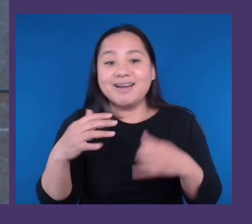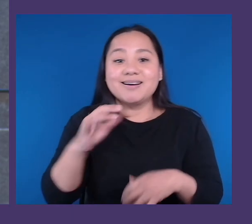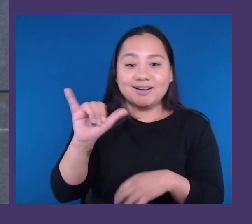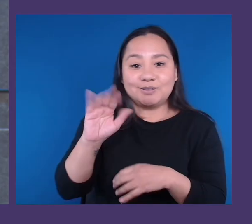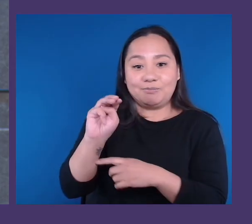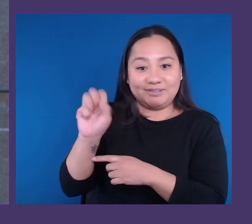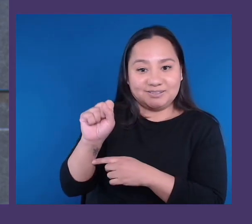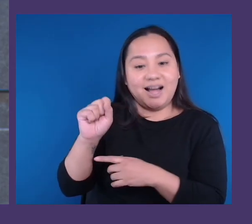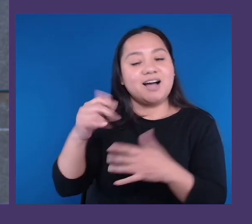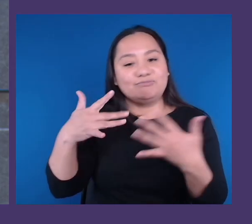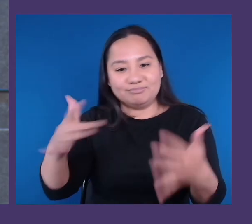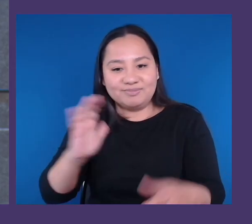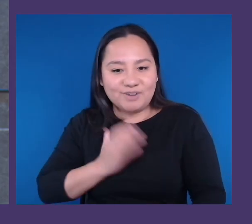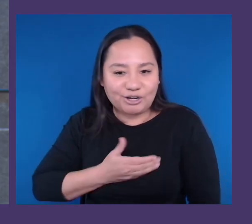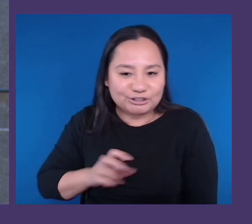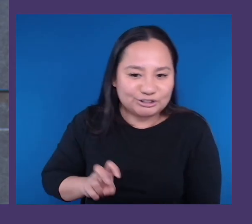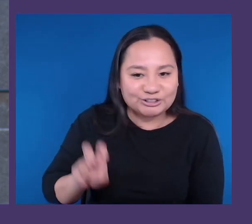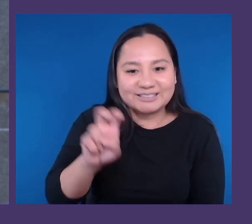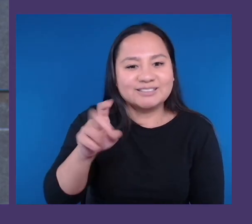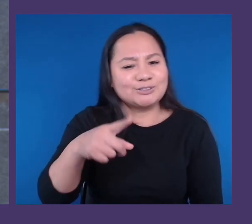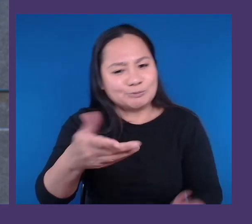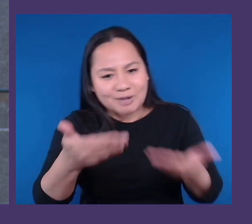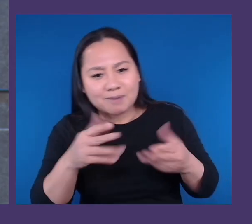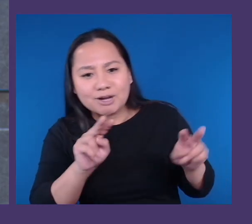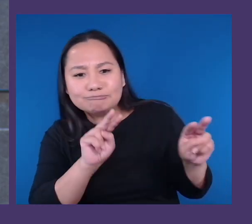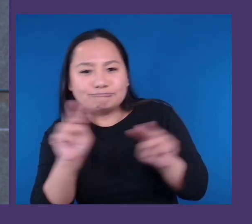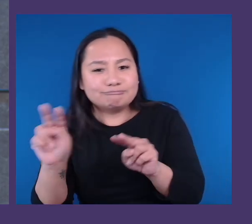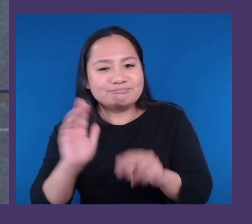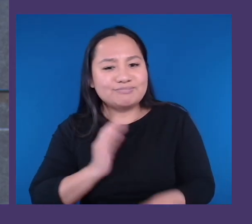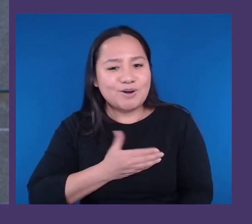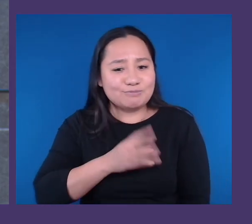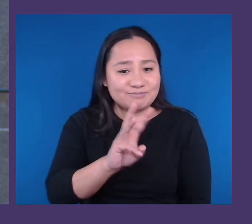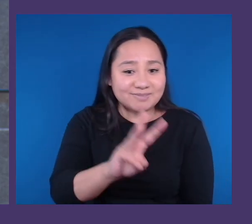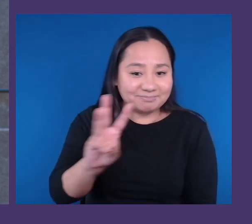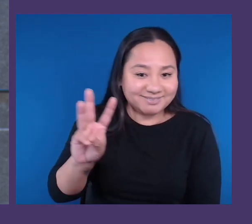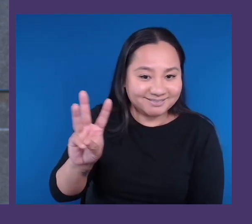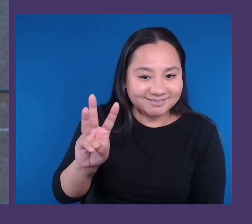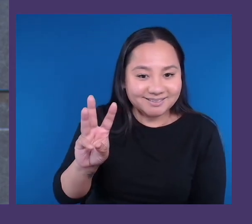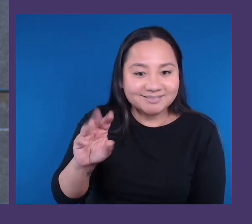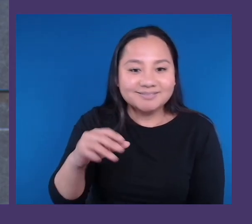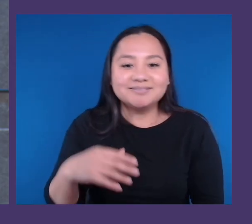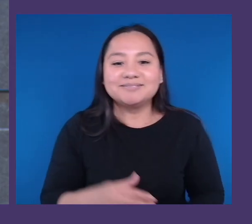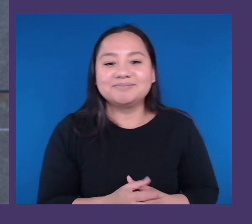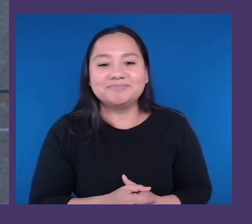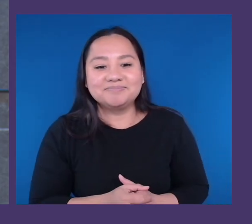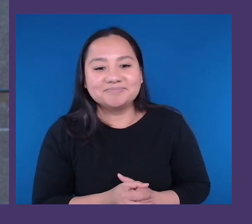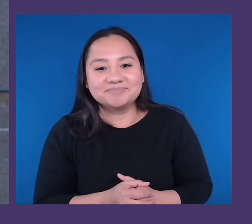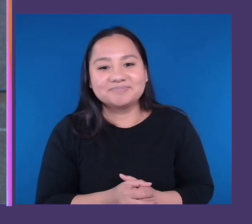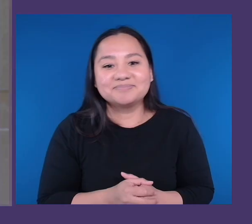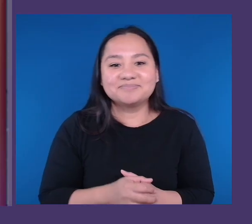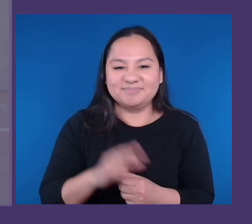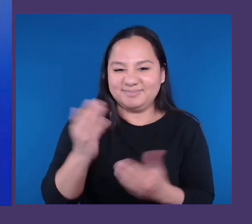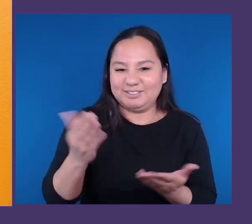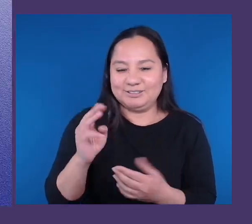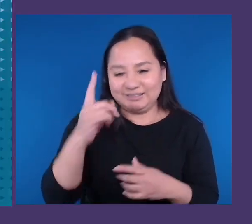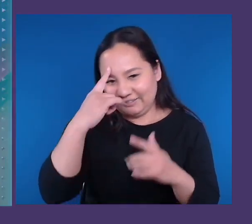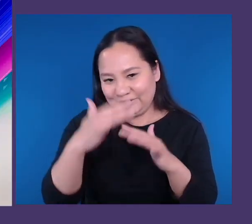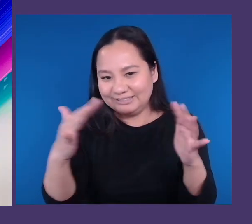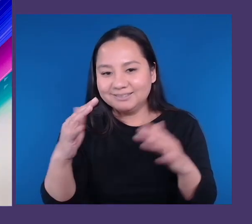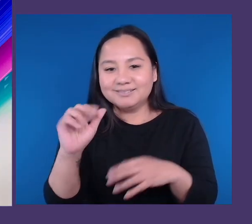you're welcome to check out our site, aka.ms slash neurodiversity at Microsoft. Thank you for watching.